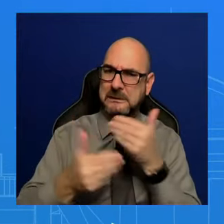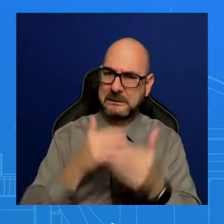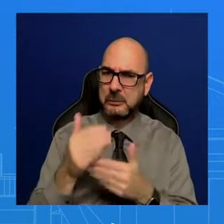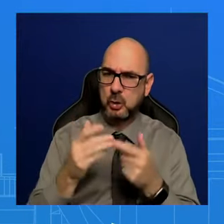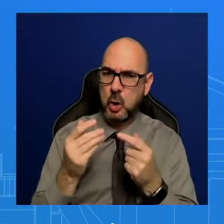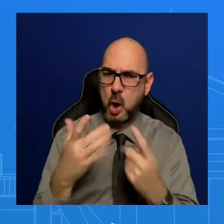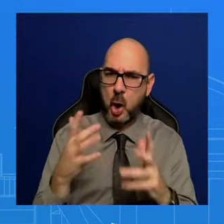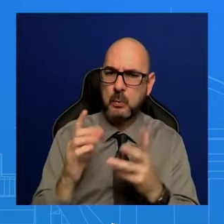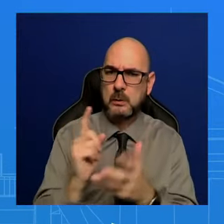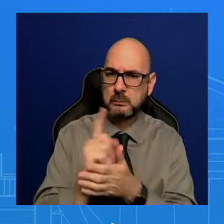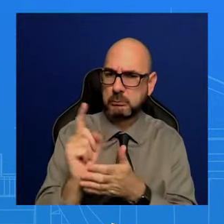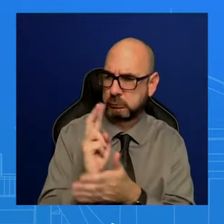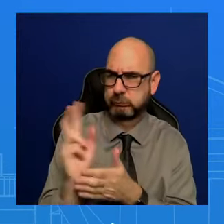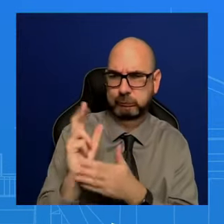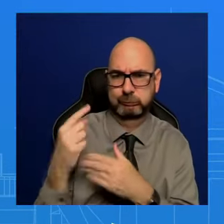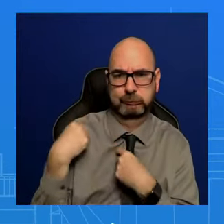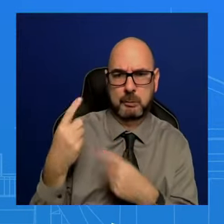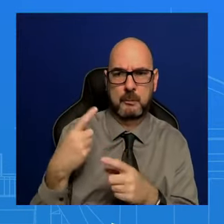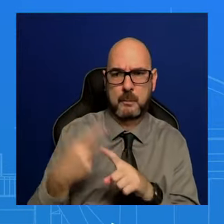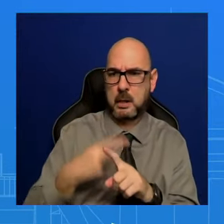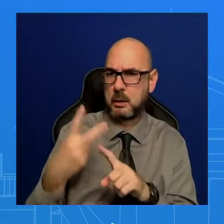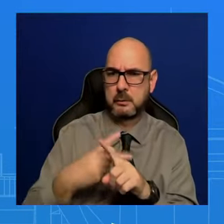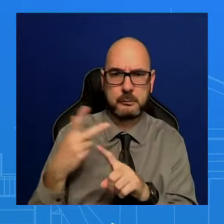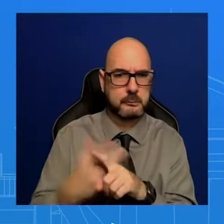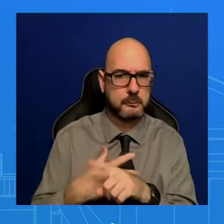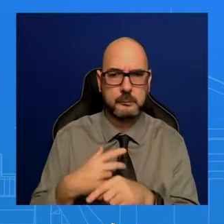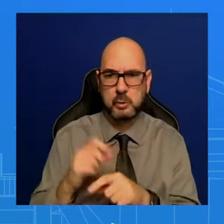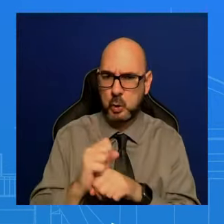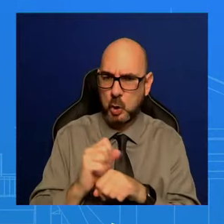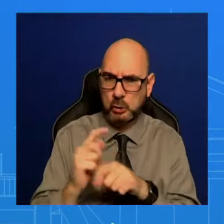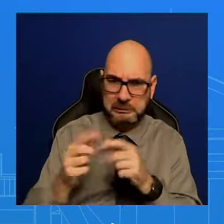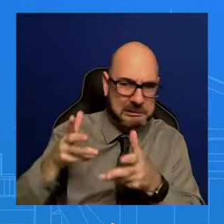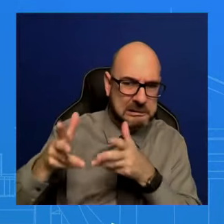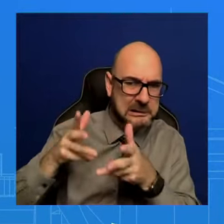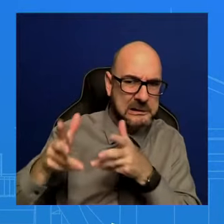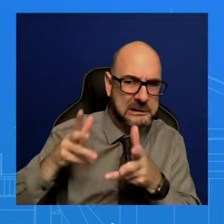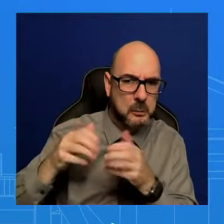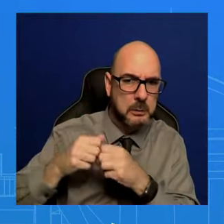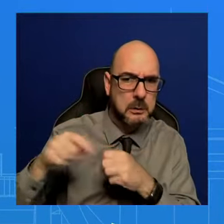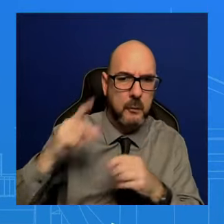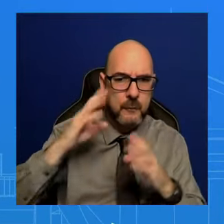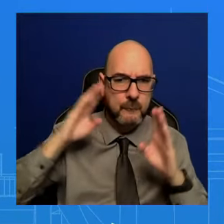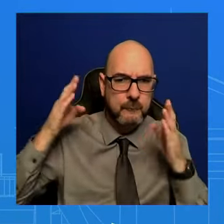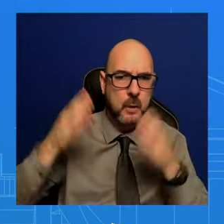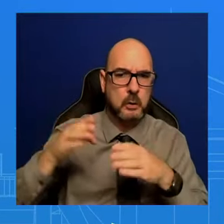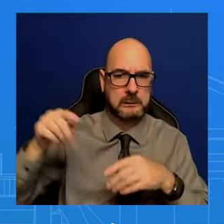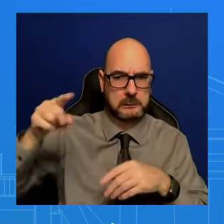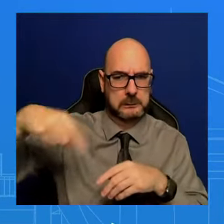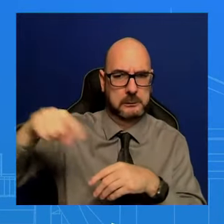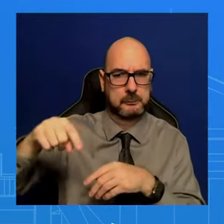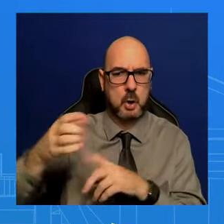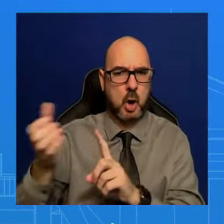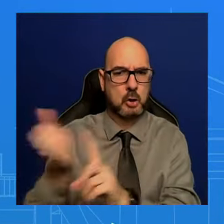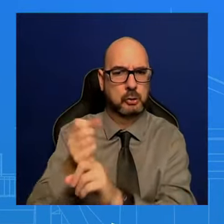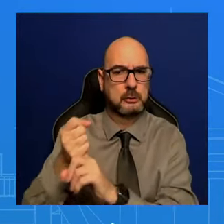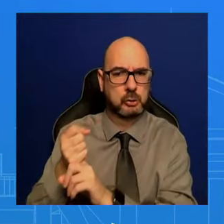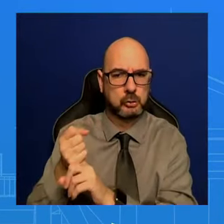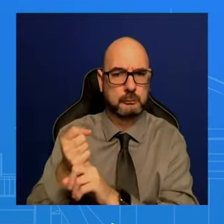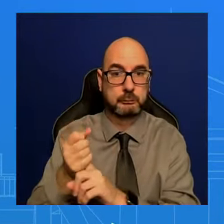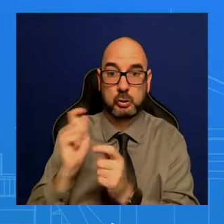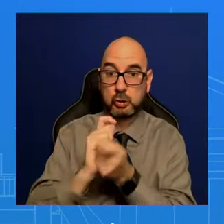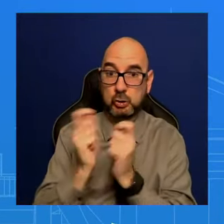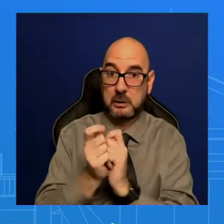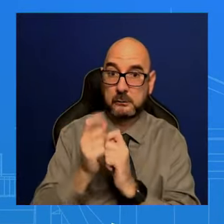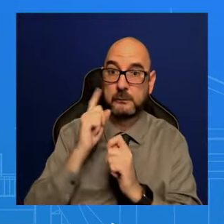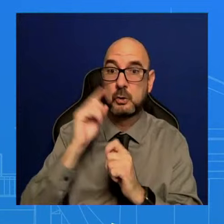his team. So we are steadfast, focused on that. That is not going to change just because there's a State of the Union tomorrow. And so